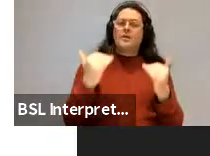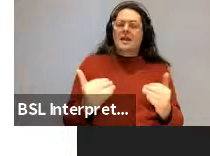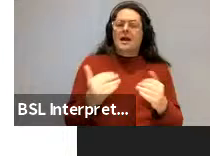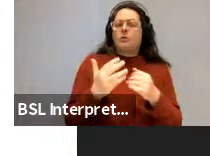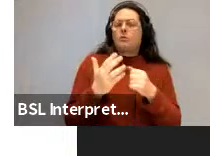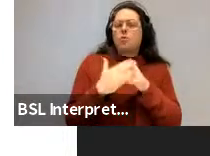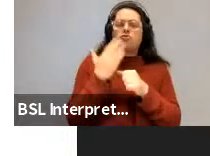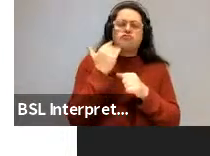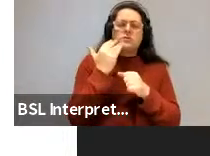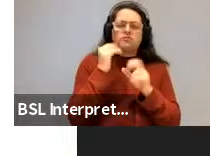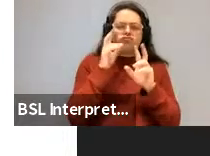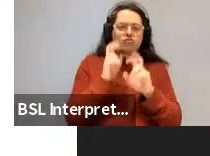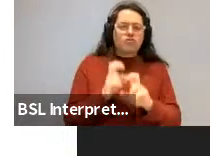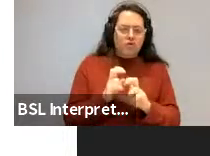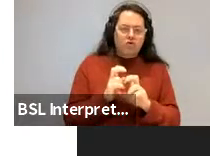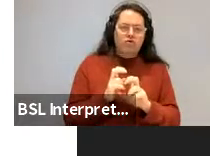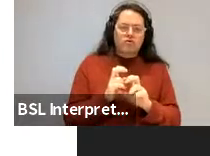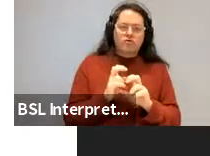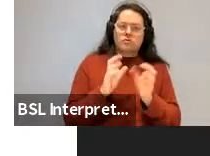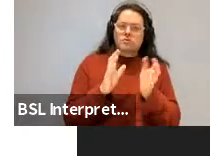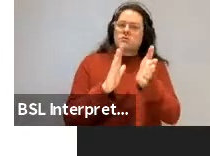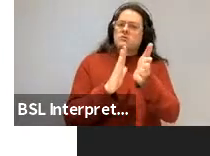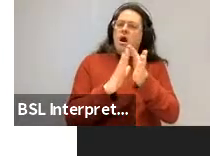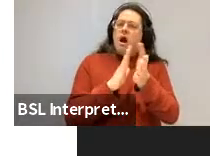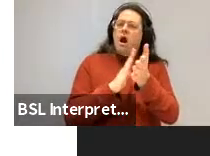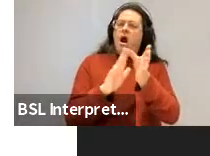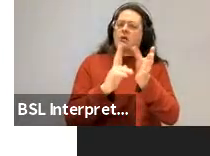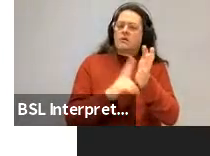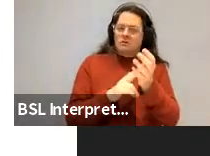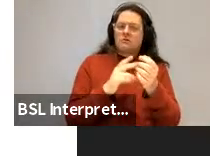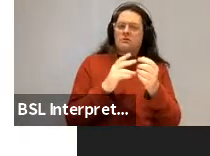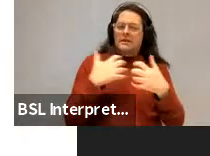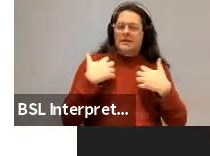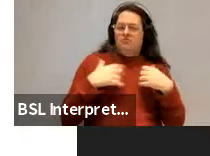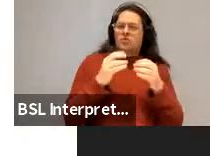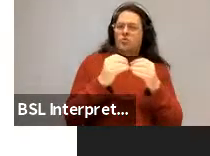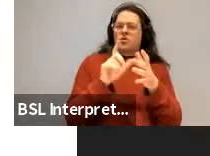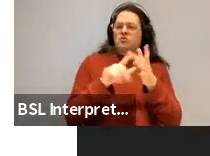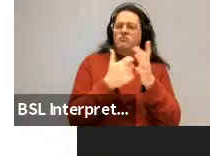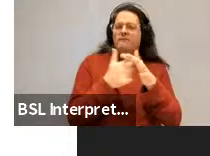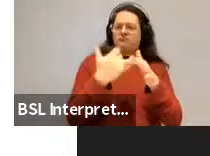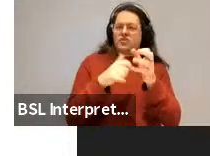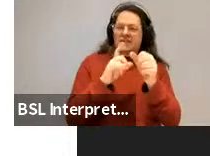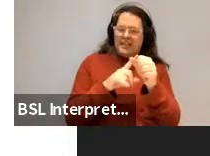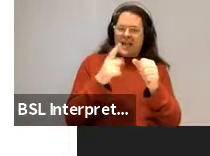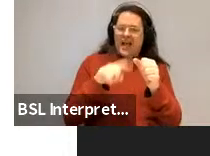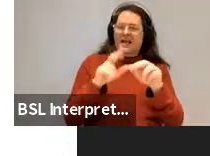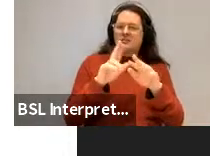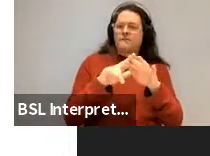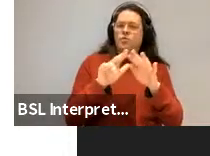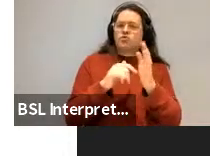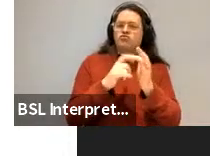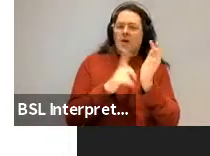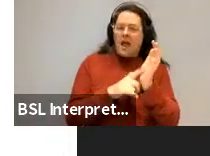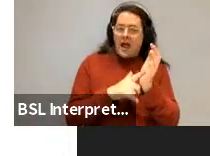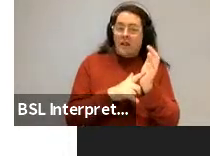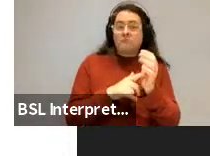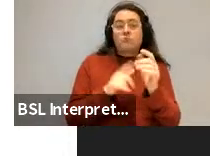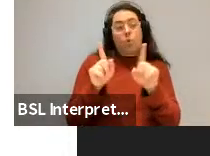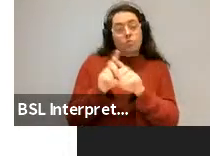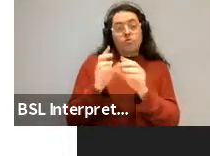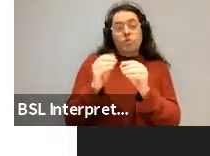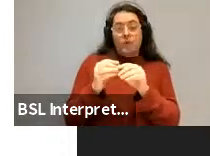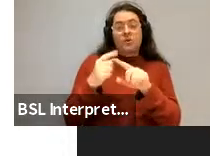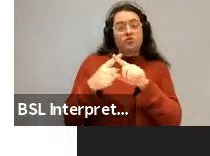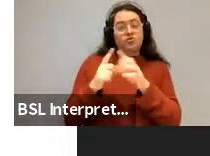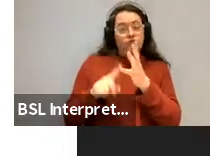recent work on this. Michael Hahn has done some really great work with danger asking Richard Futrell and Michael Hahn has done some other work with young